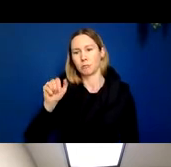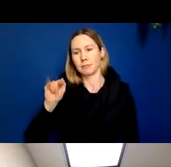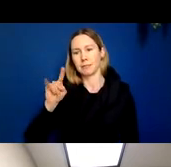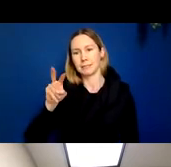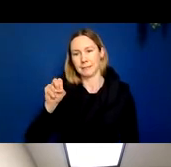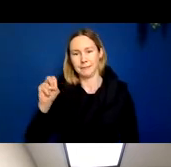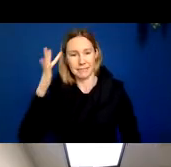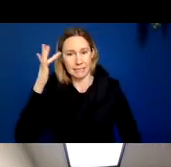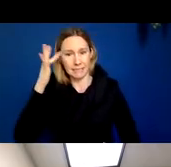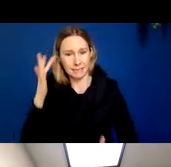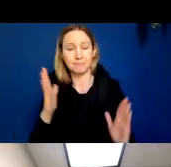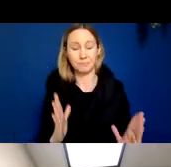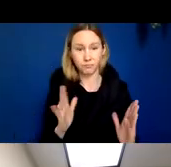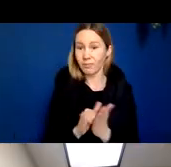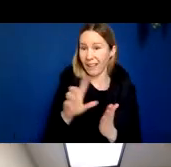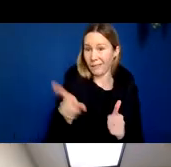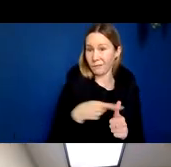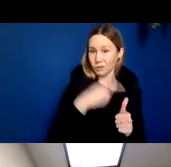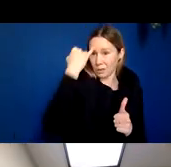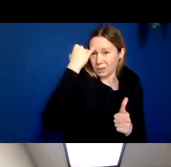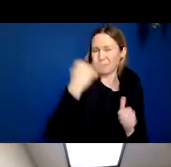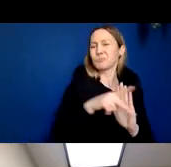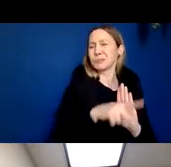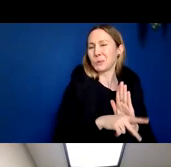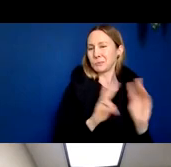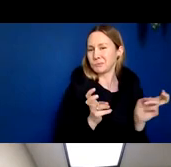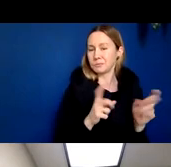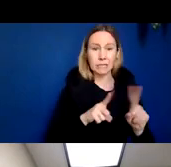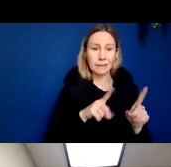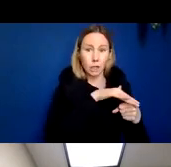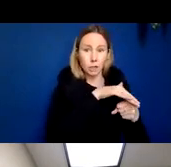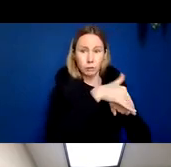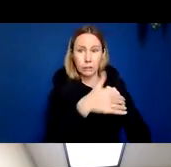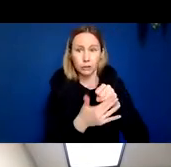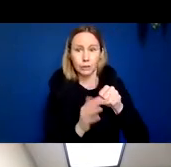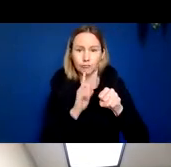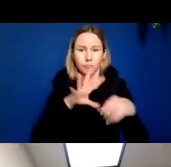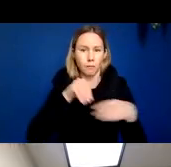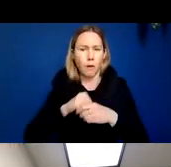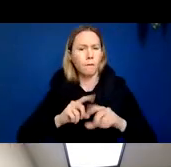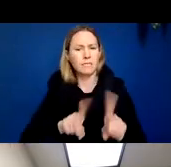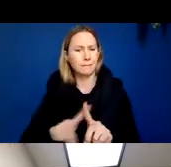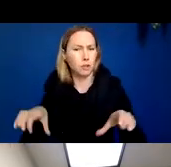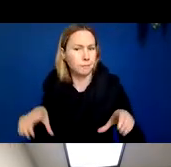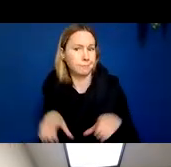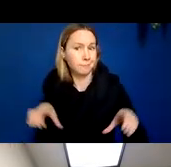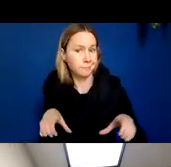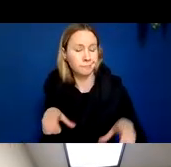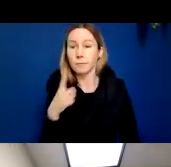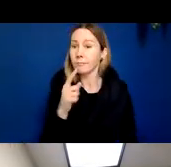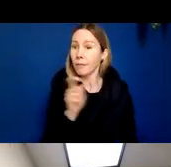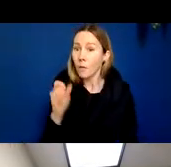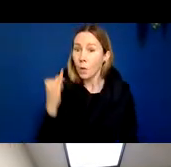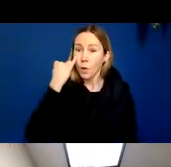So that's the first principle, the principle that different regions of the brain are involved in different things, in doing different things. And therefore, if you